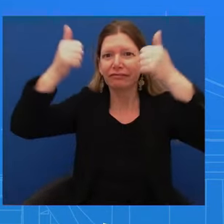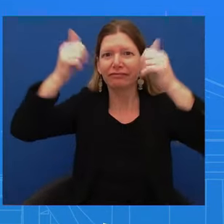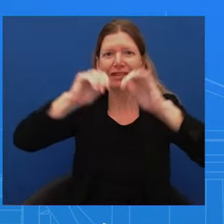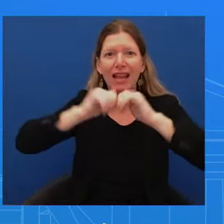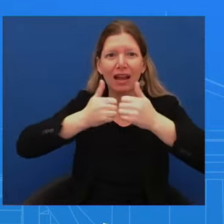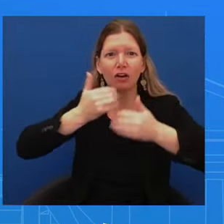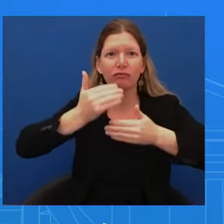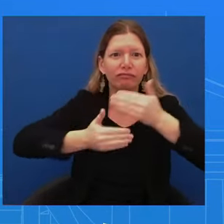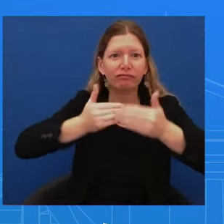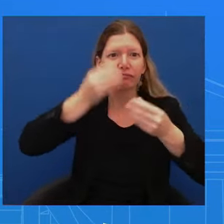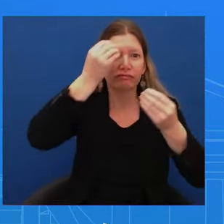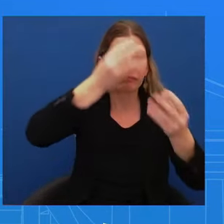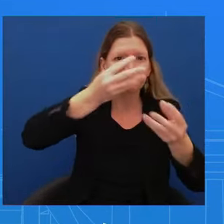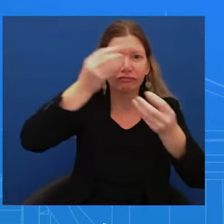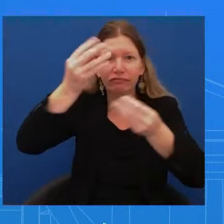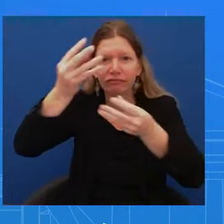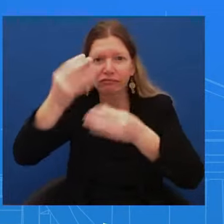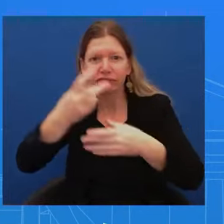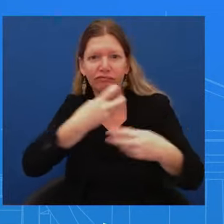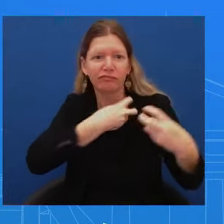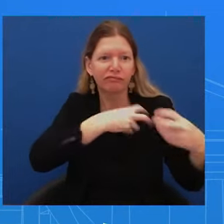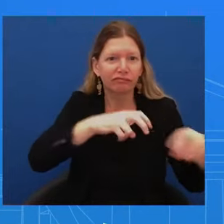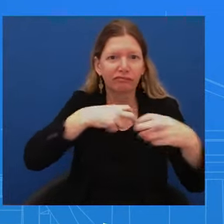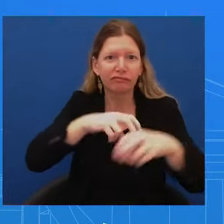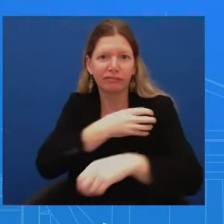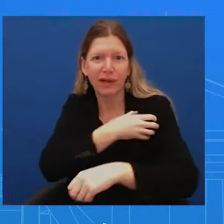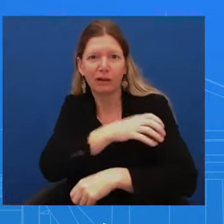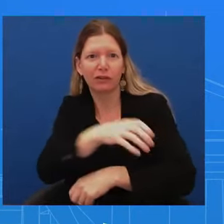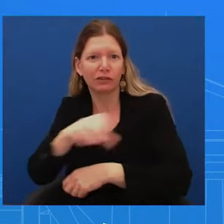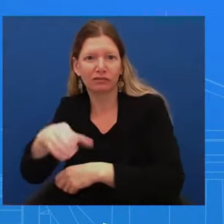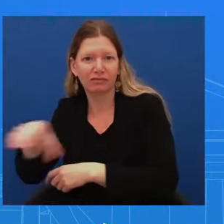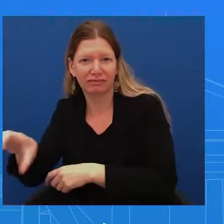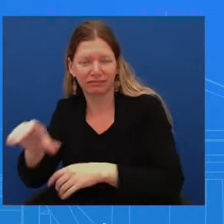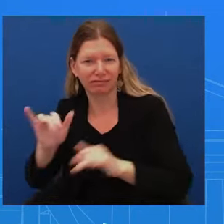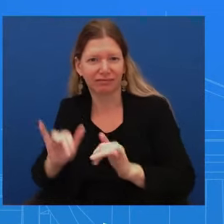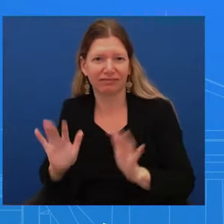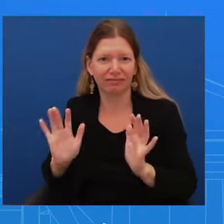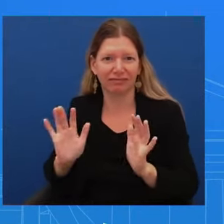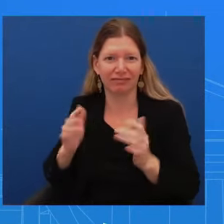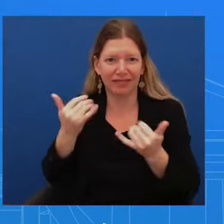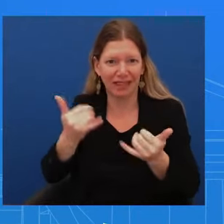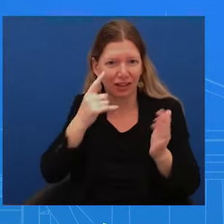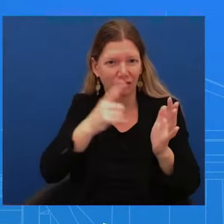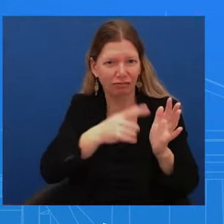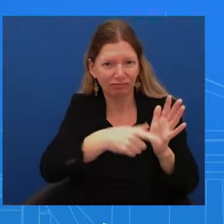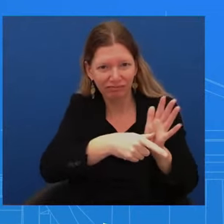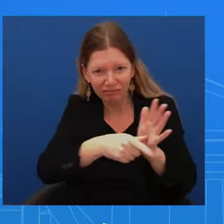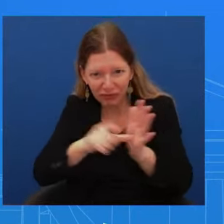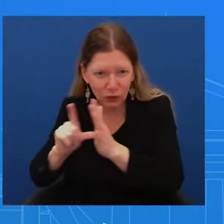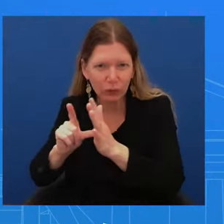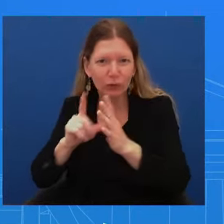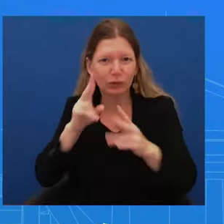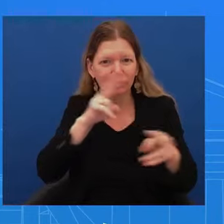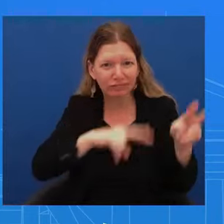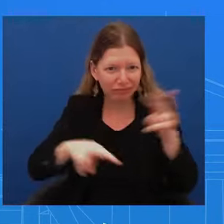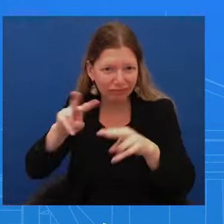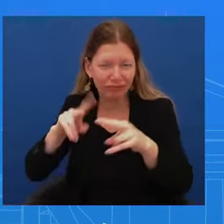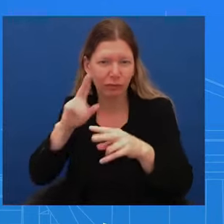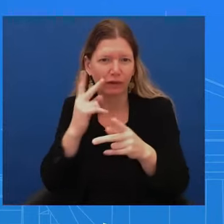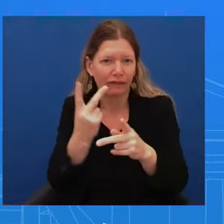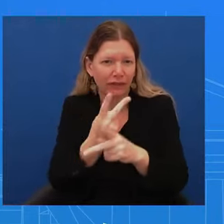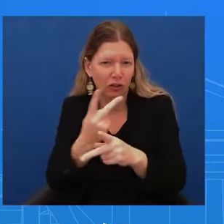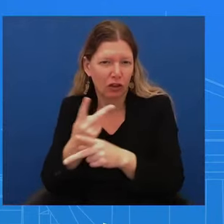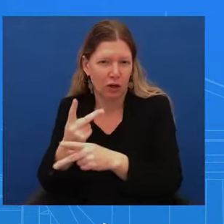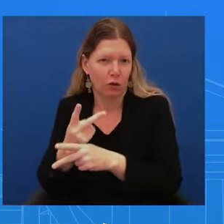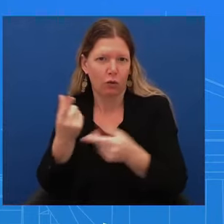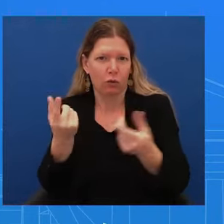how folks here felt when they learned about this. I just can't speak to that. What I can speak to is that we want to make